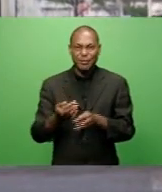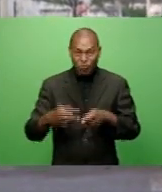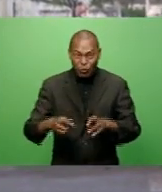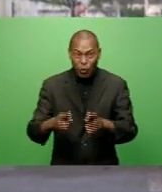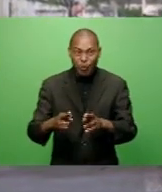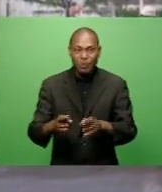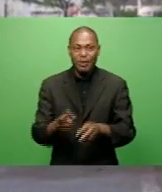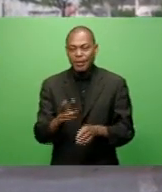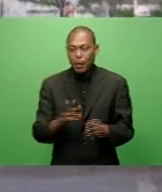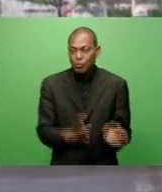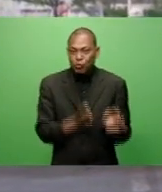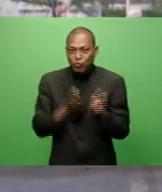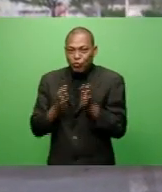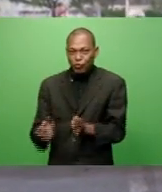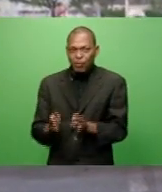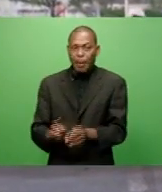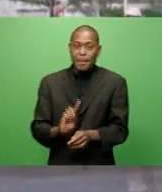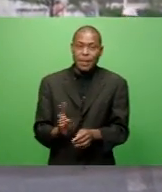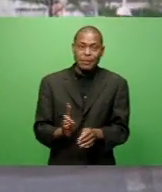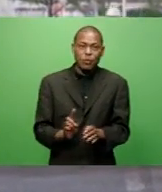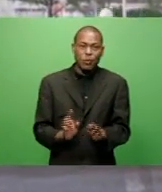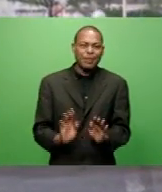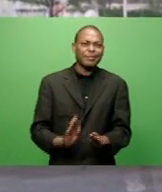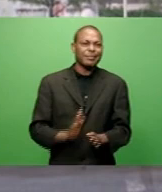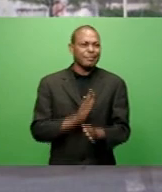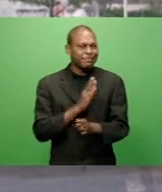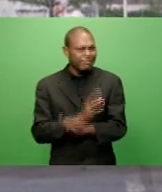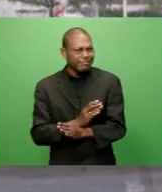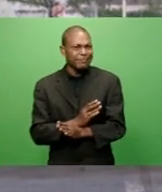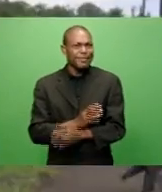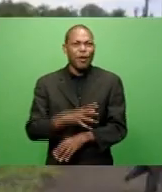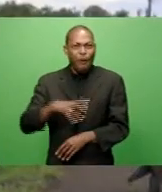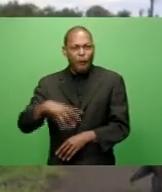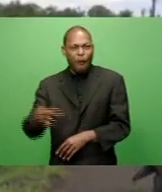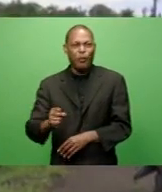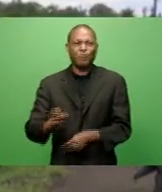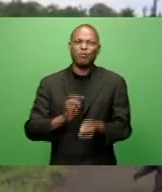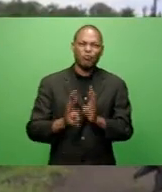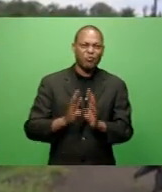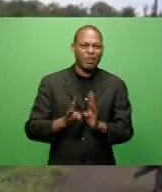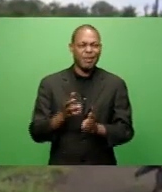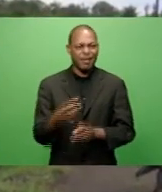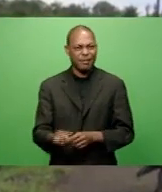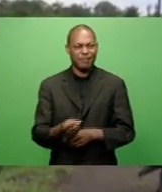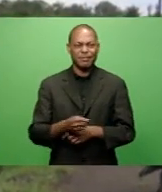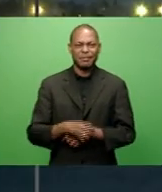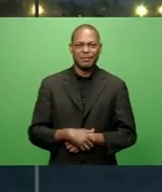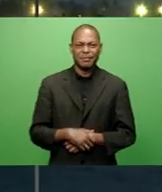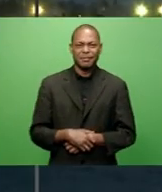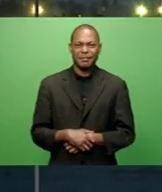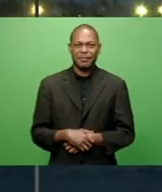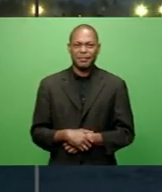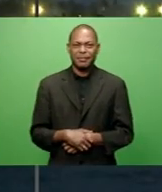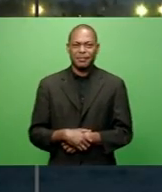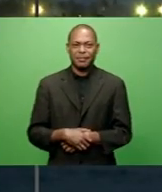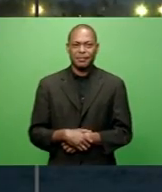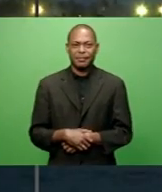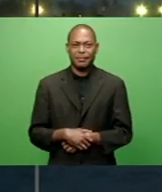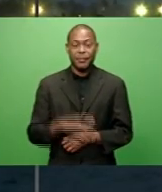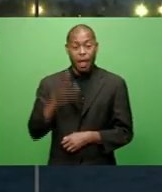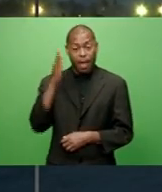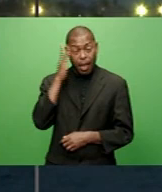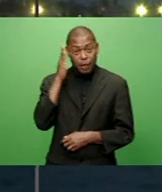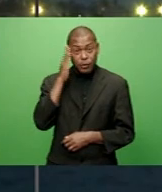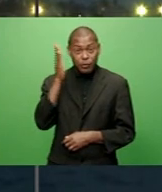Work has been delayed since December due to prolonged rainy weather. Ritika Pratap, FBC News. Heads of